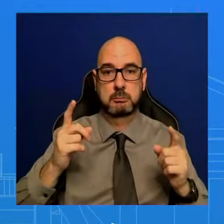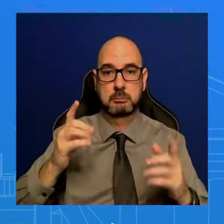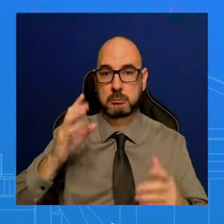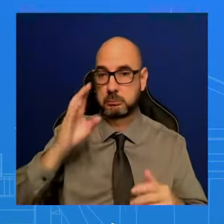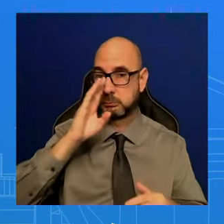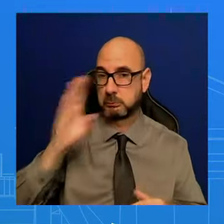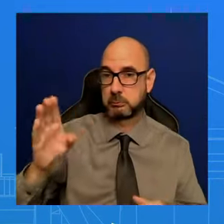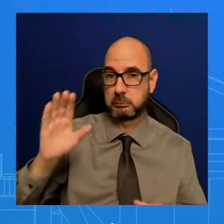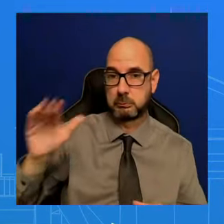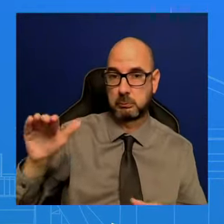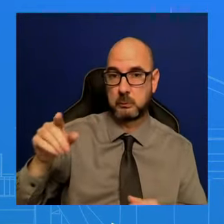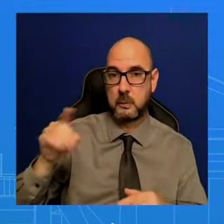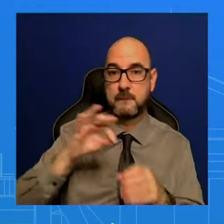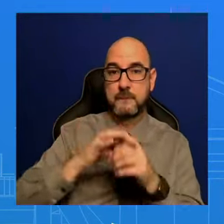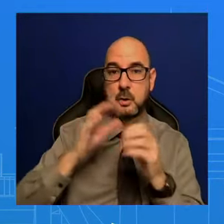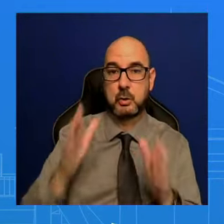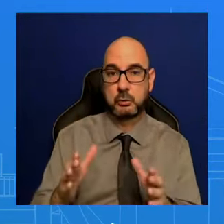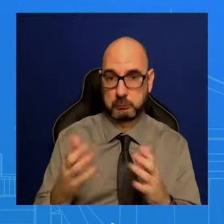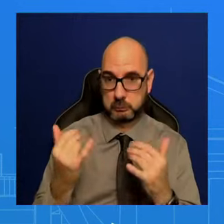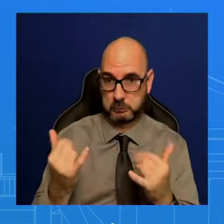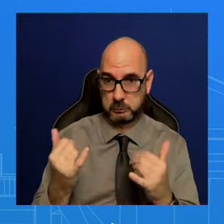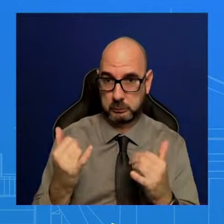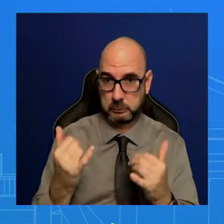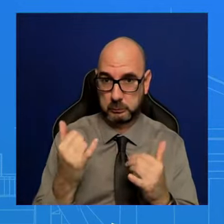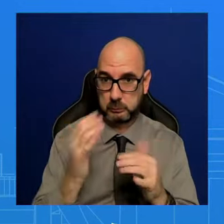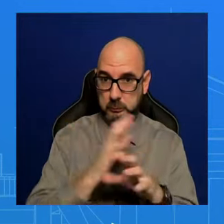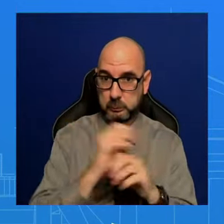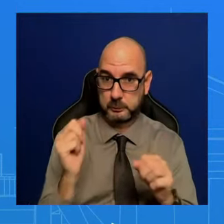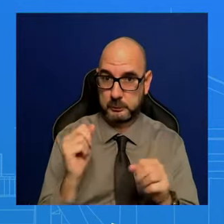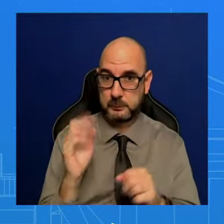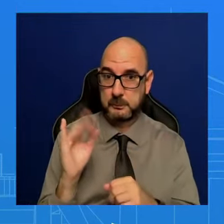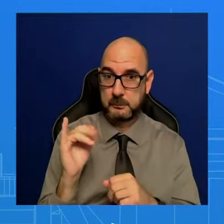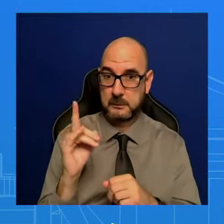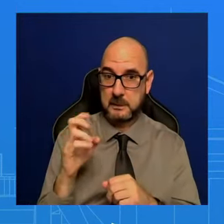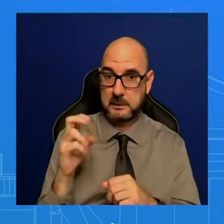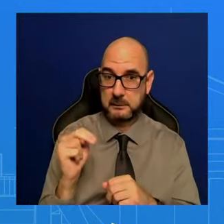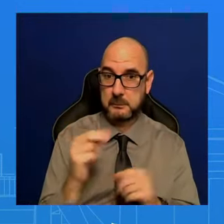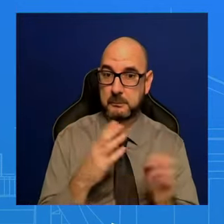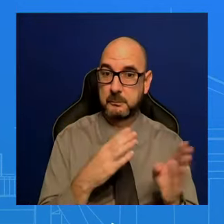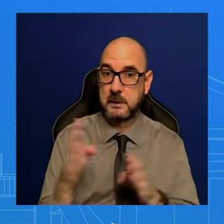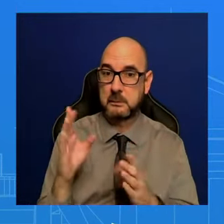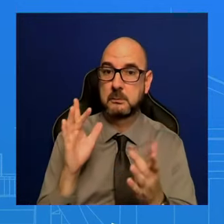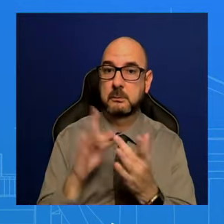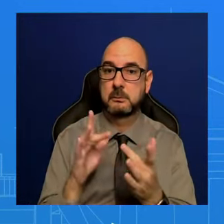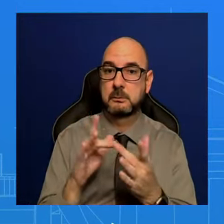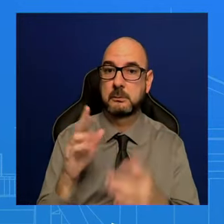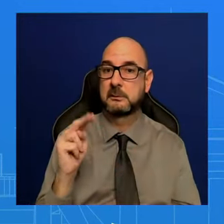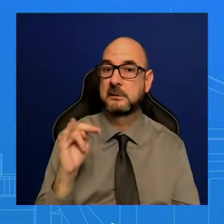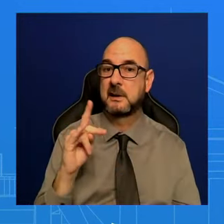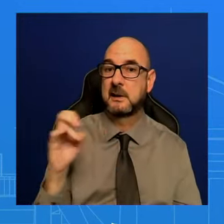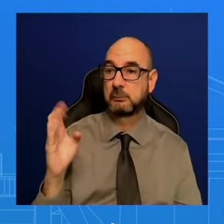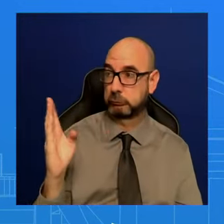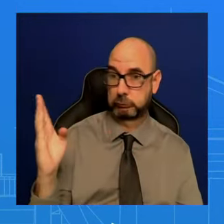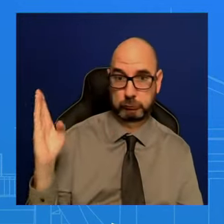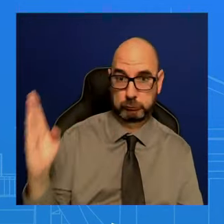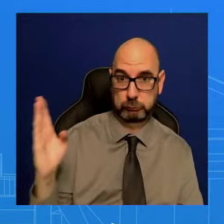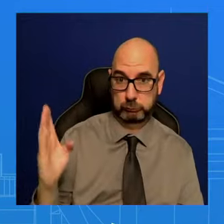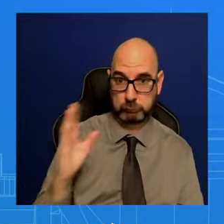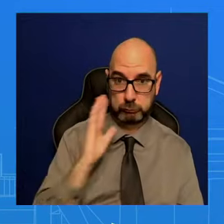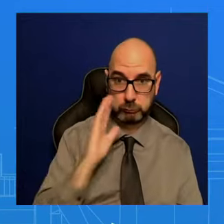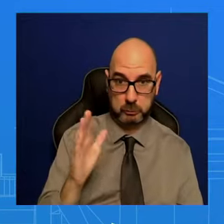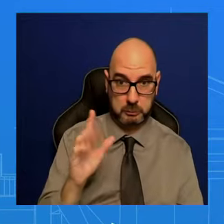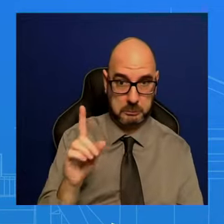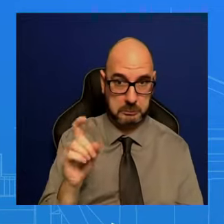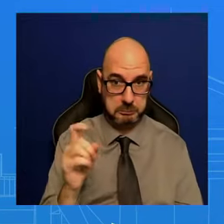reach out to Nikki Haley at some point? And has he yet, or hasn't yet? That's for the campaign to speak to. I don't have anything on that for you. Yeah.